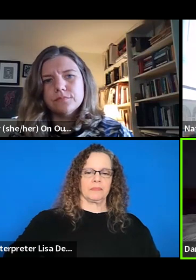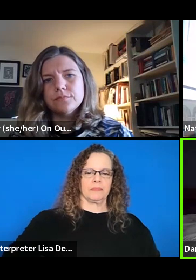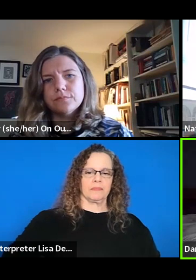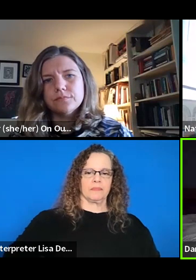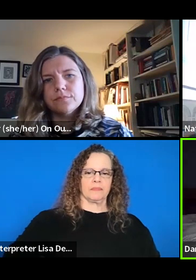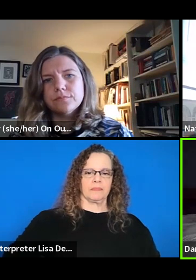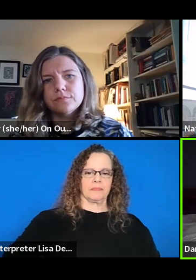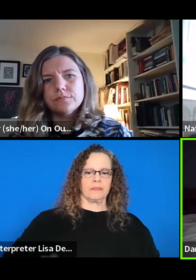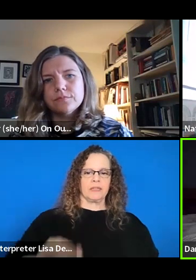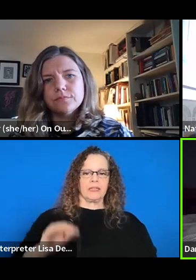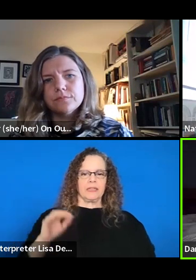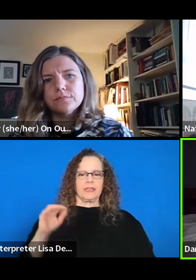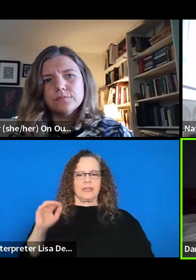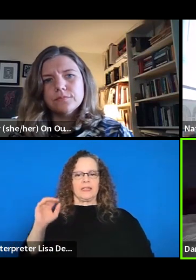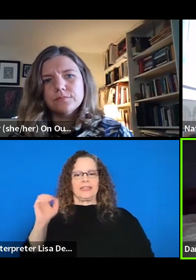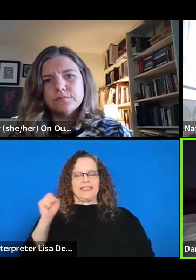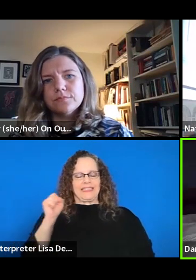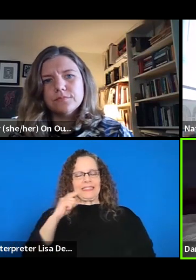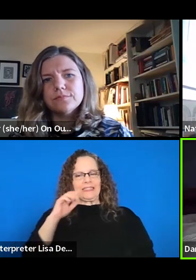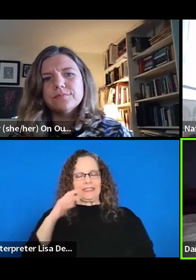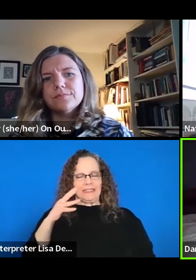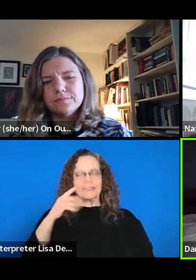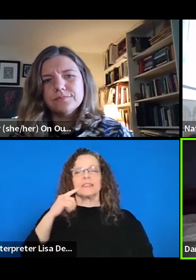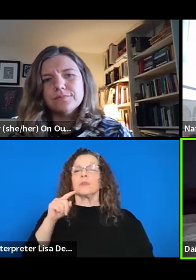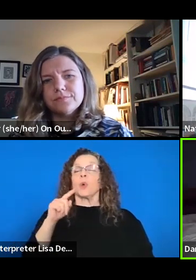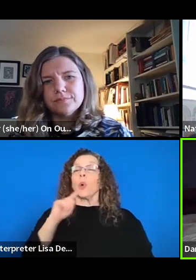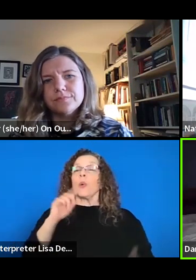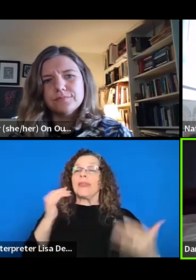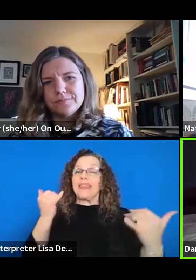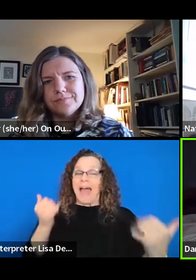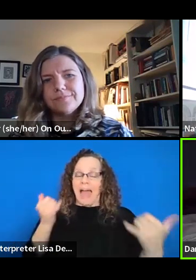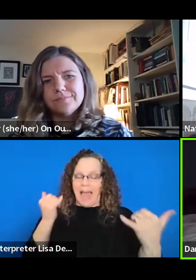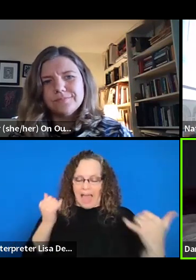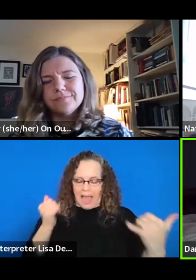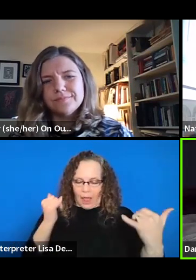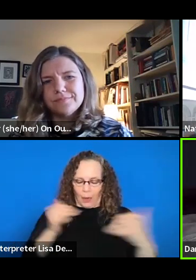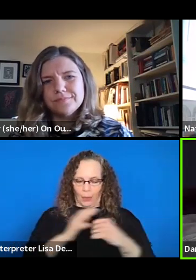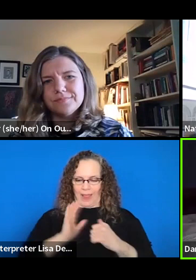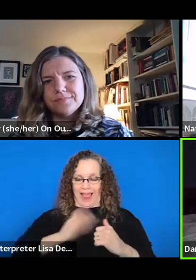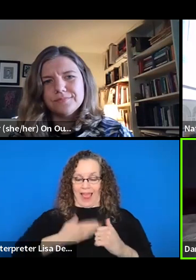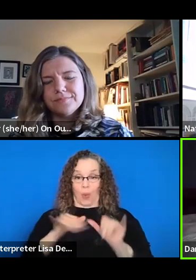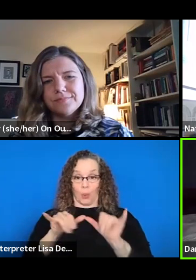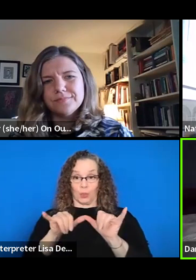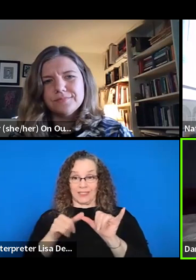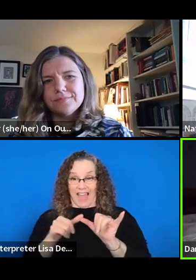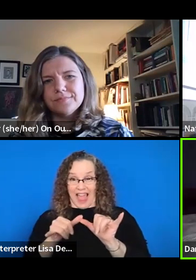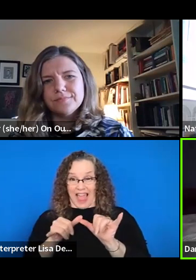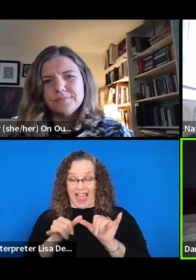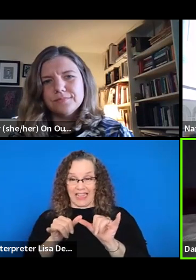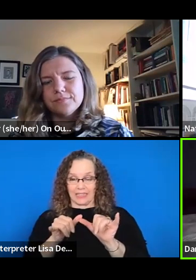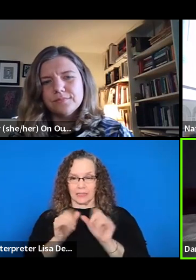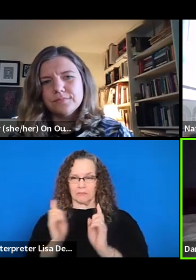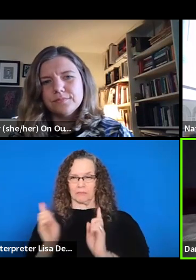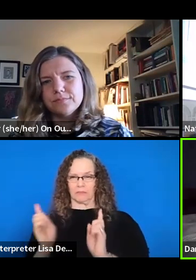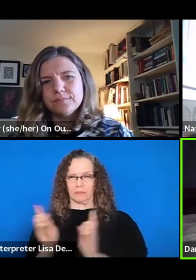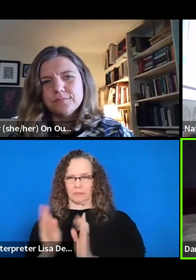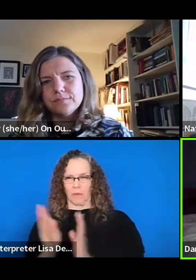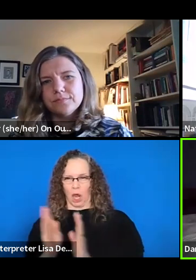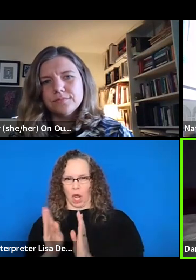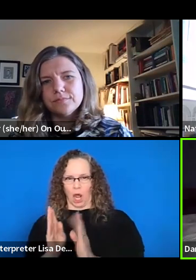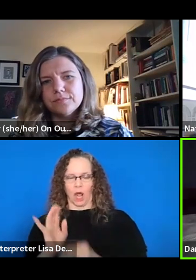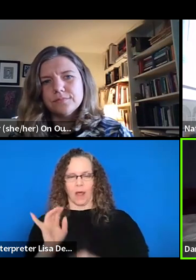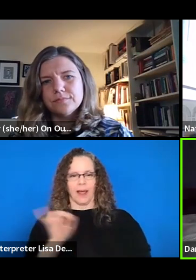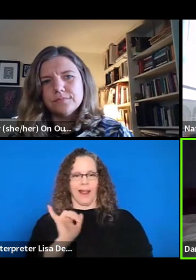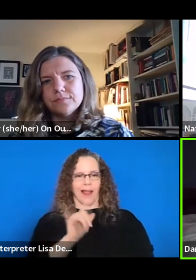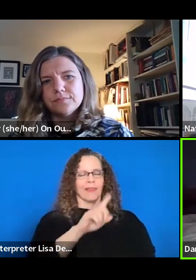into the depths of like, with where we are right now at the size that we're at, for instance, one of the big questions that Ari was just leading us through was